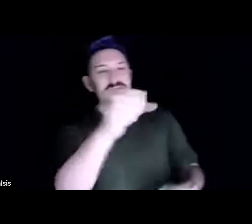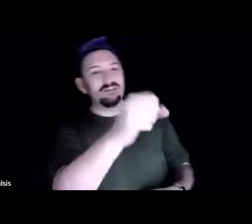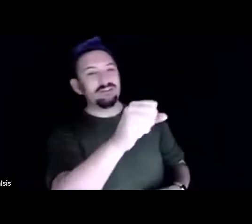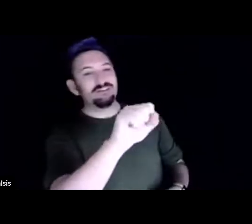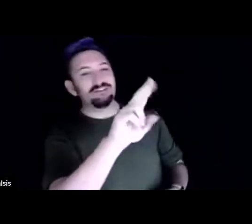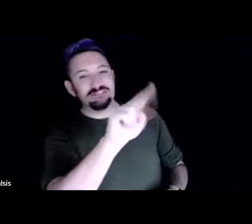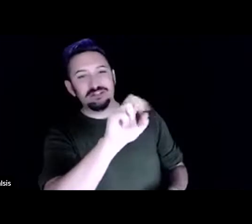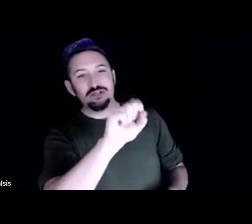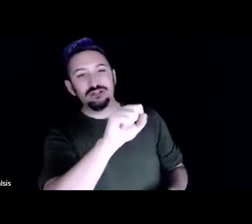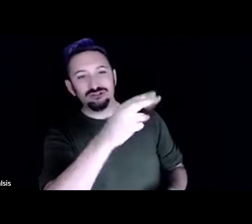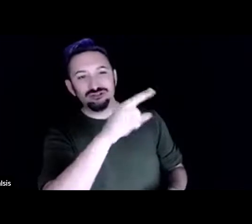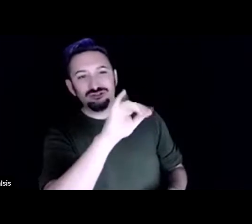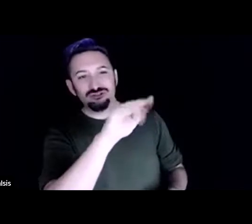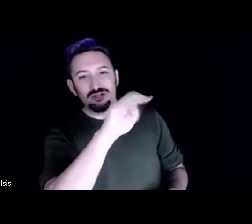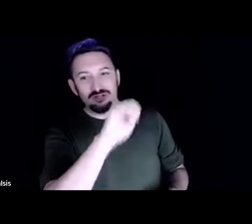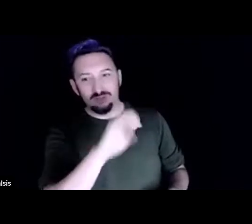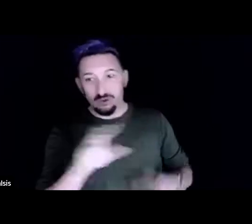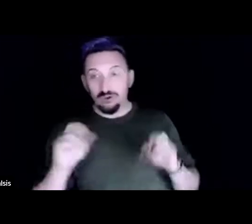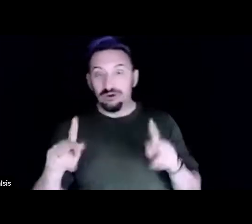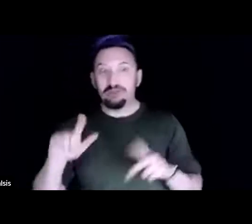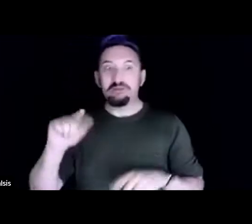Well, I'm going to pass it on to Sunshine.